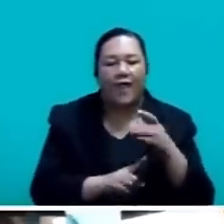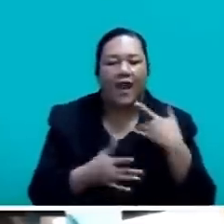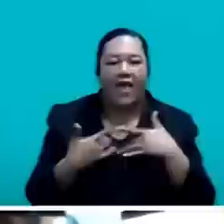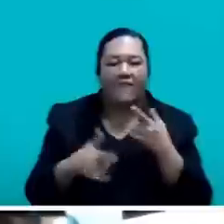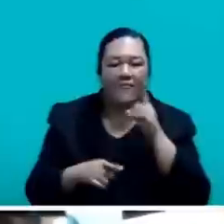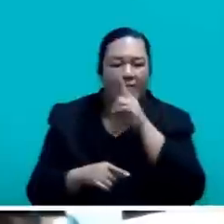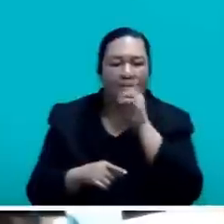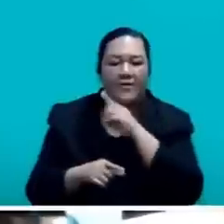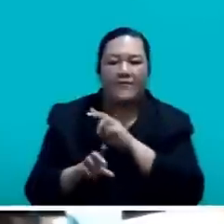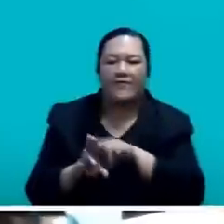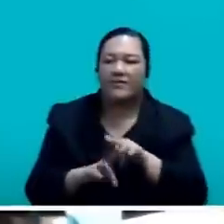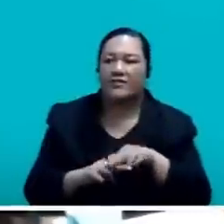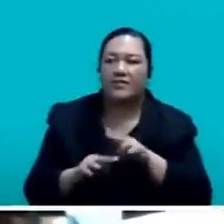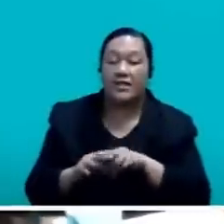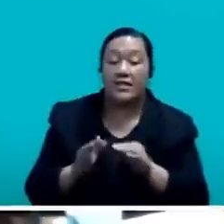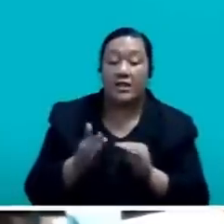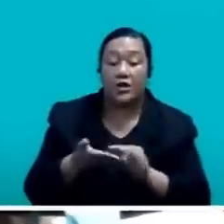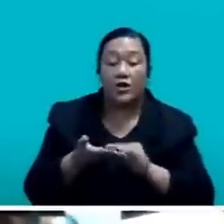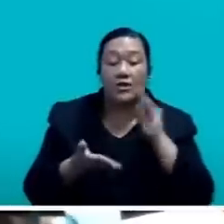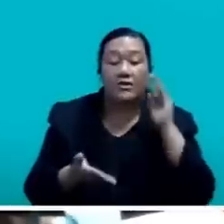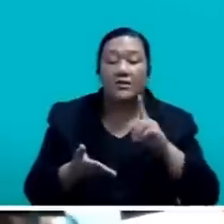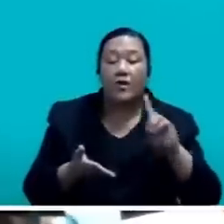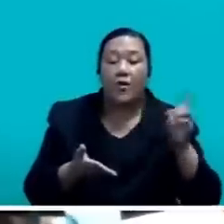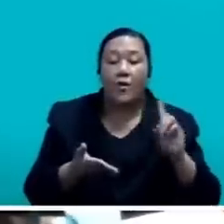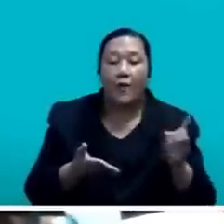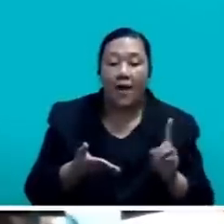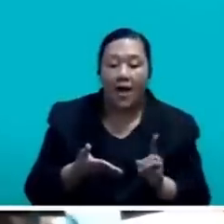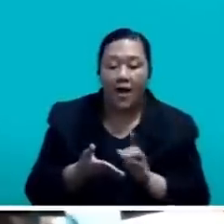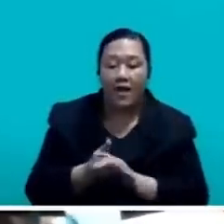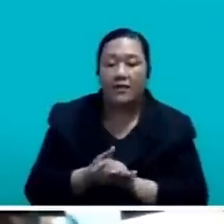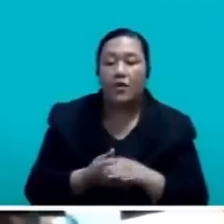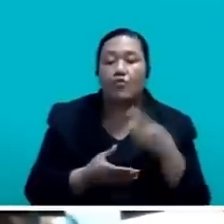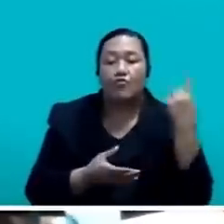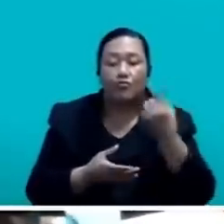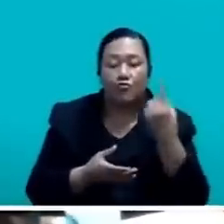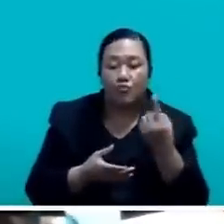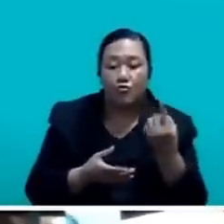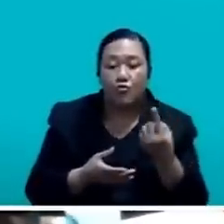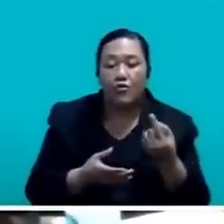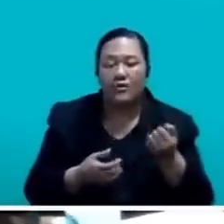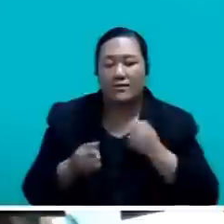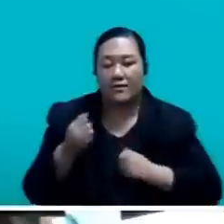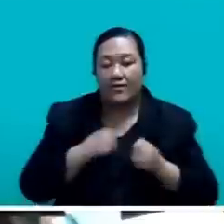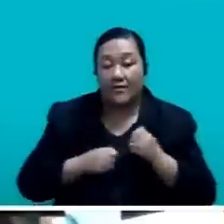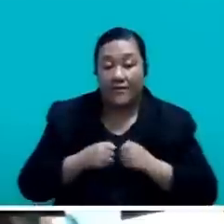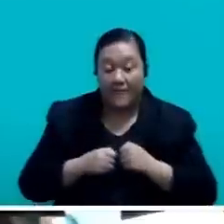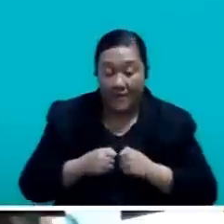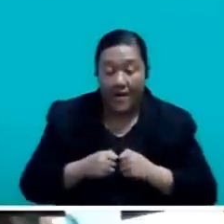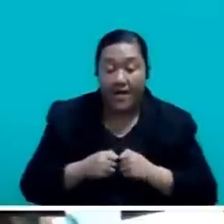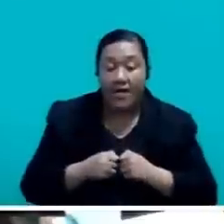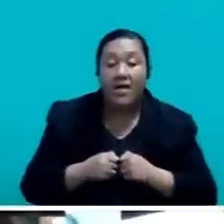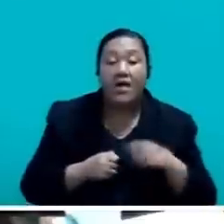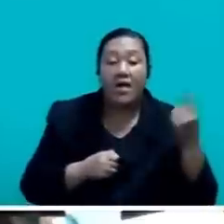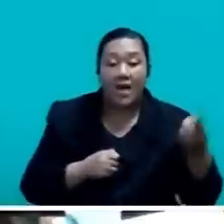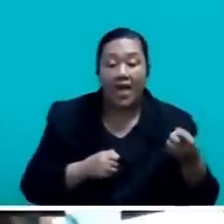There is now an increased support for vulnerable and disadvantaged in the new social protection program.